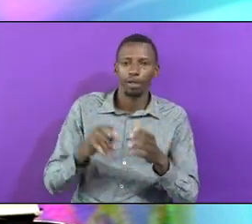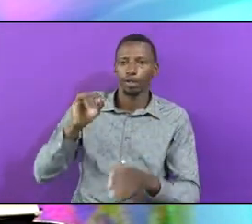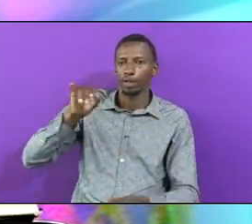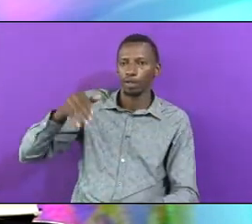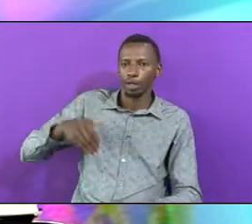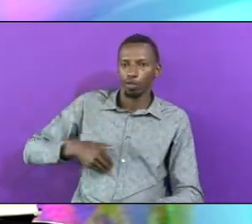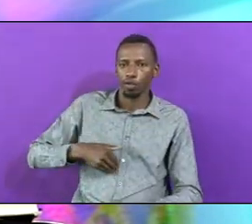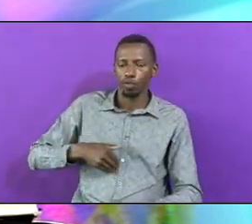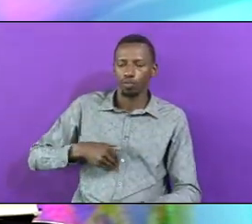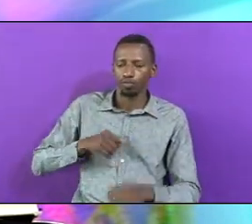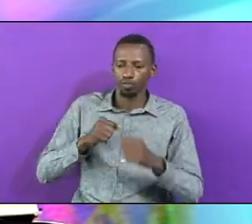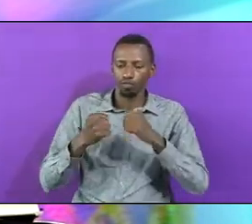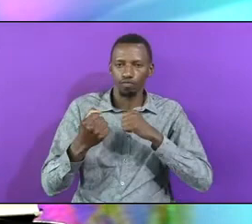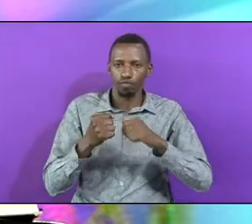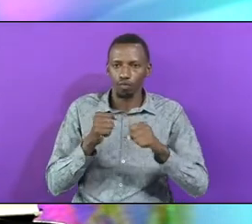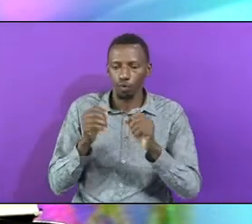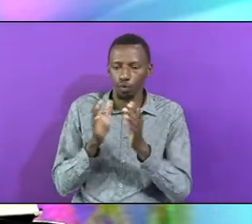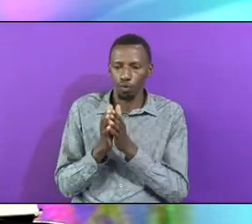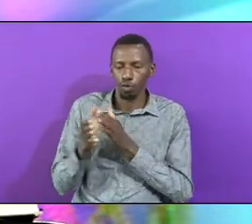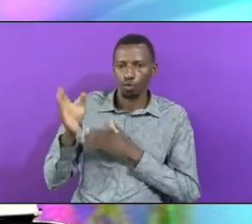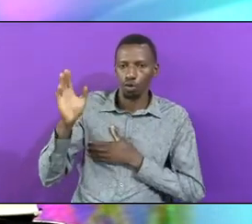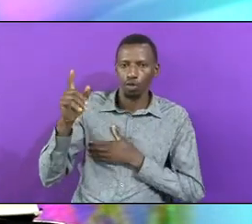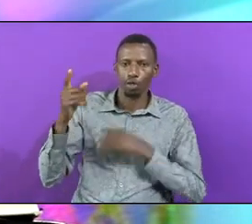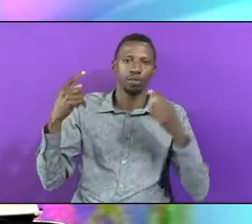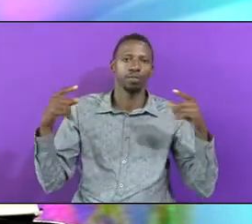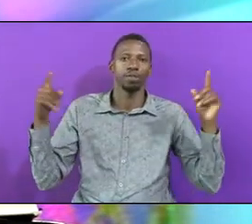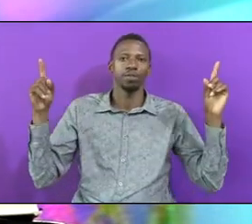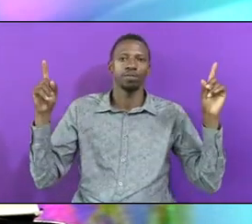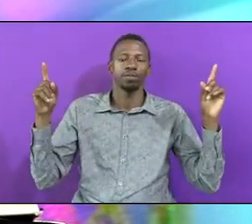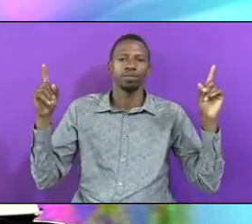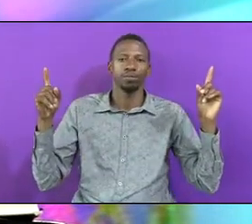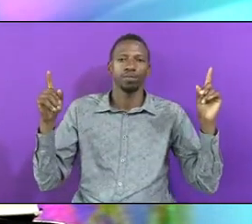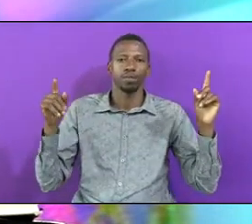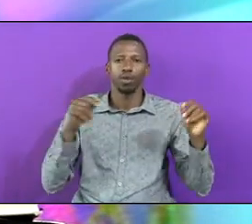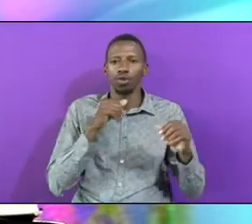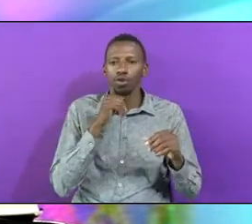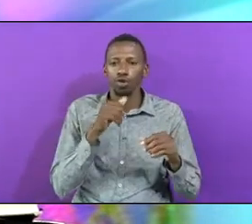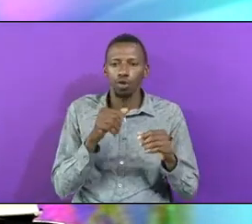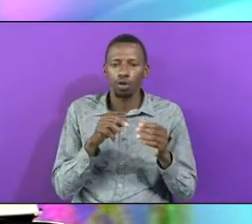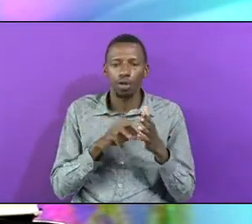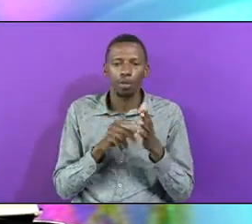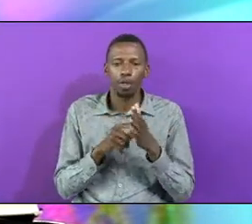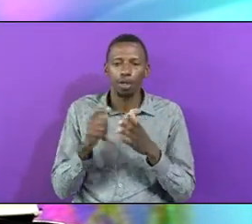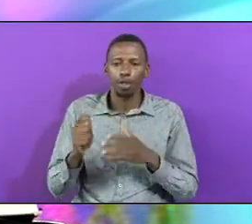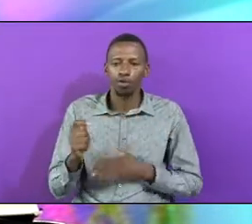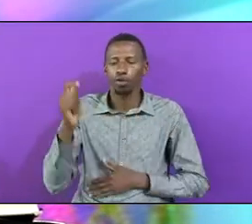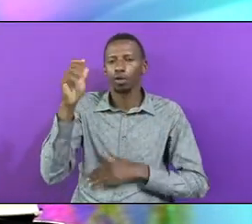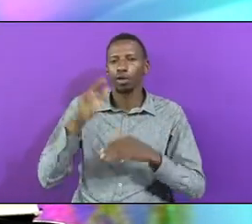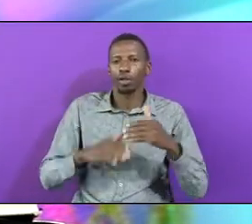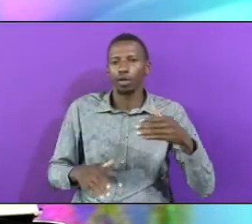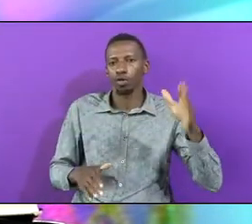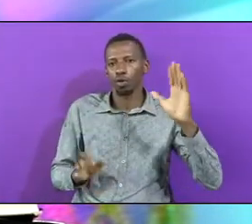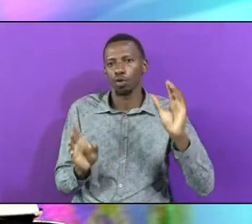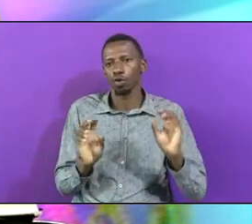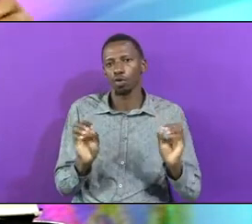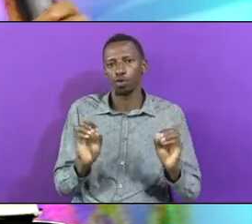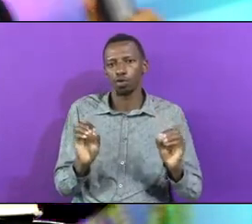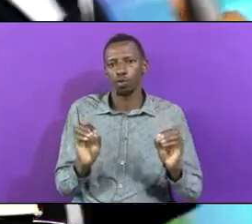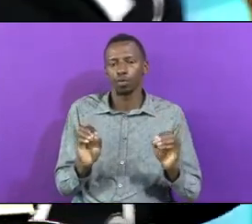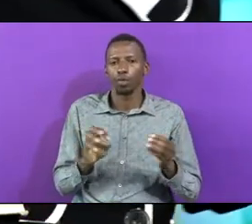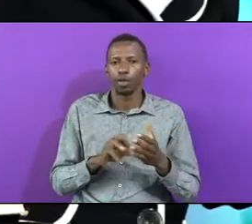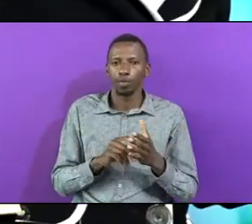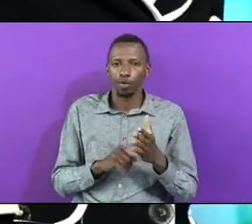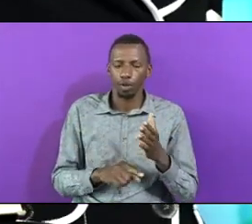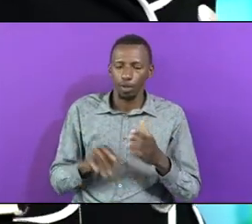God And Prevailed He Overcame To Overcome Does Not Mean He Was Stronger Than God To Overcome Means That Jacobo